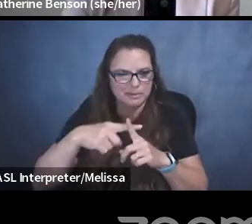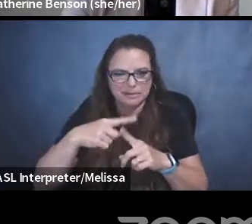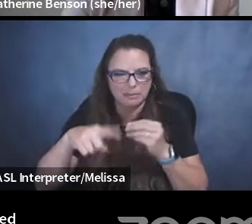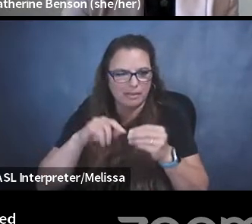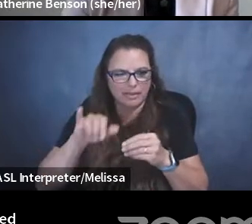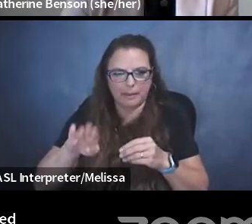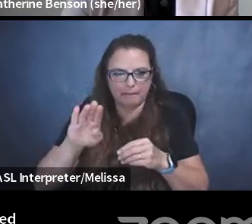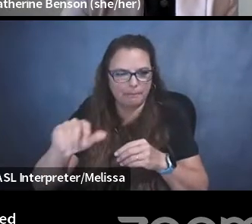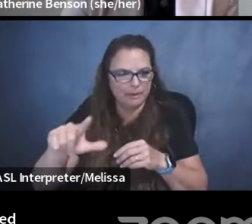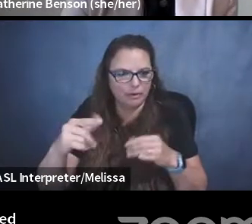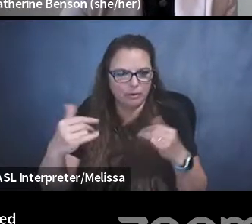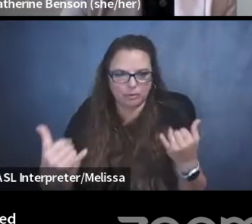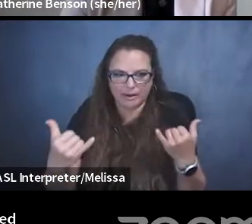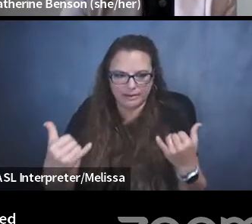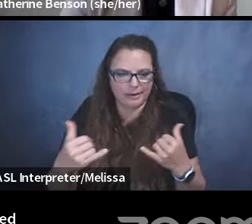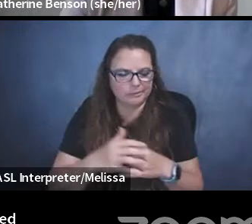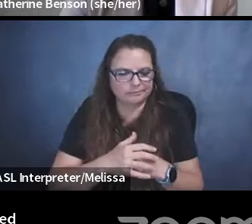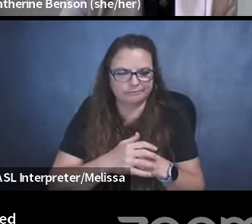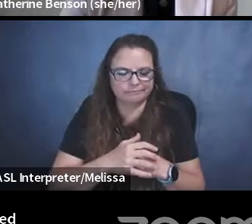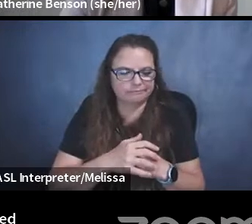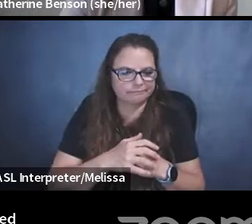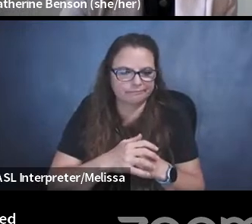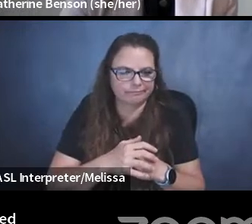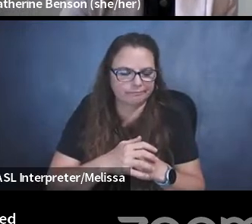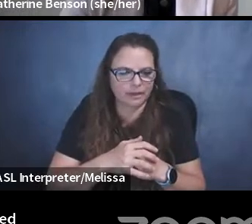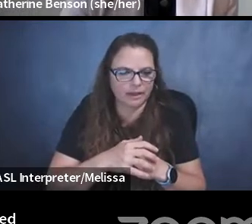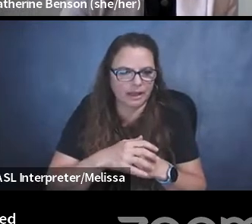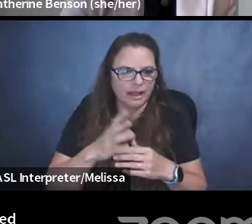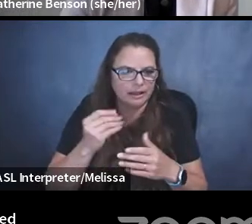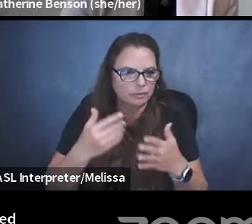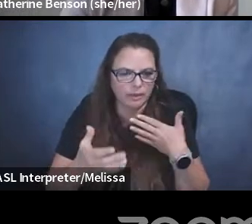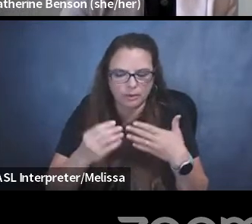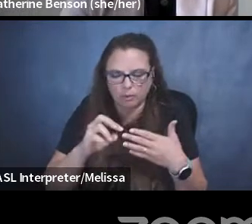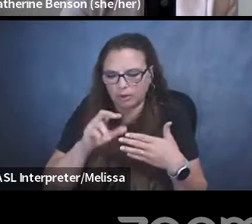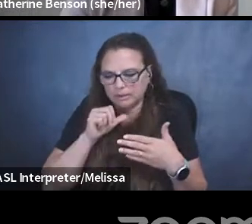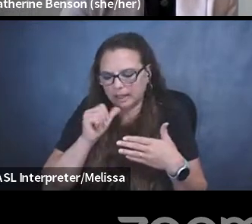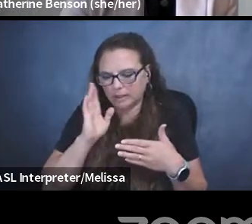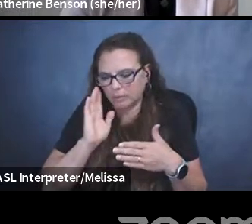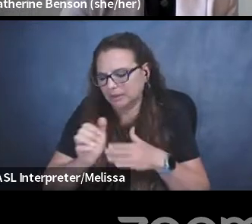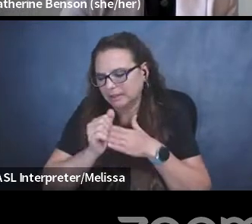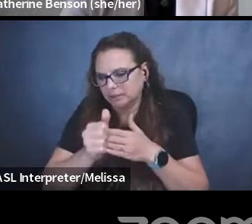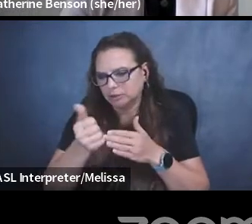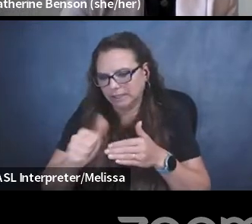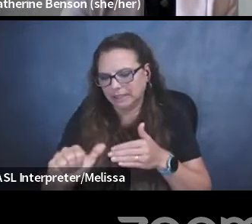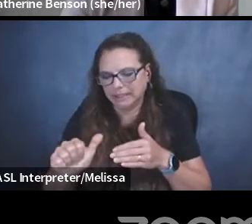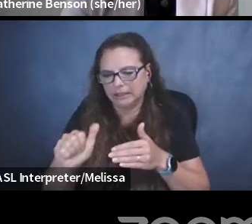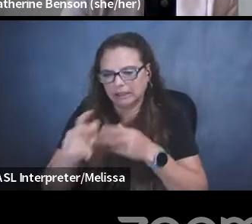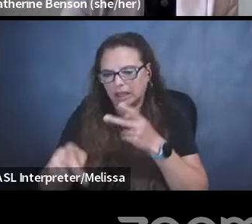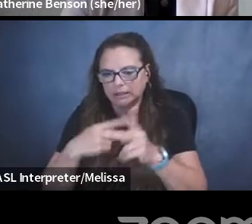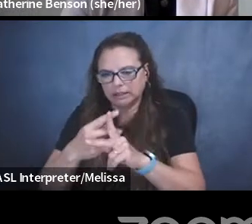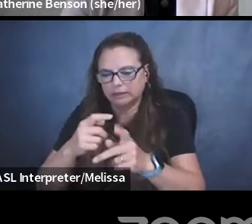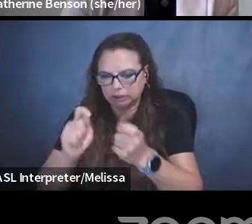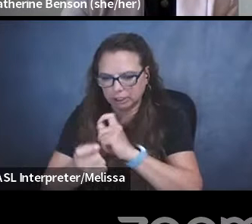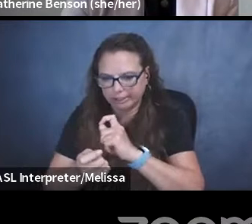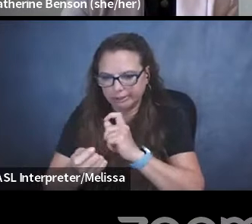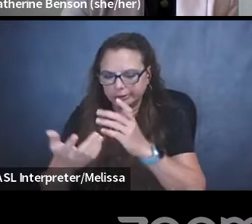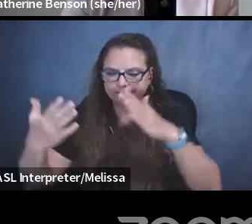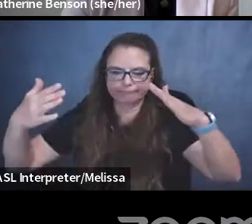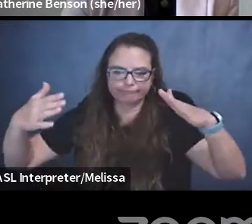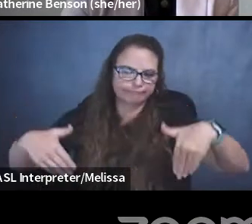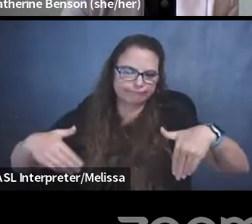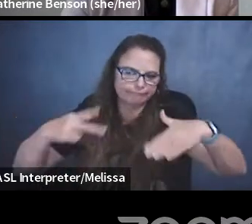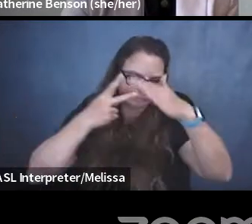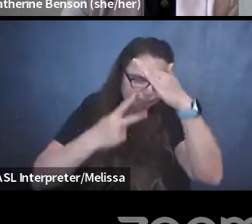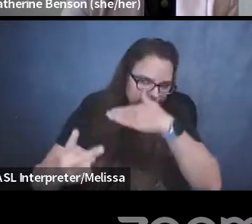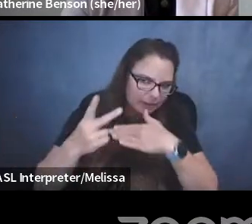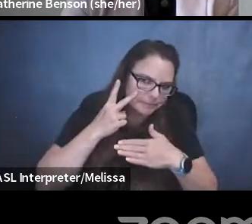and whether or not it'll actually lead to any substantive change is yet to be seen. But those